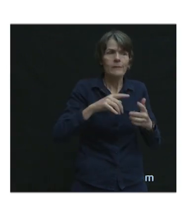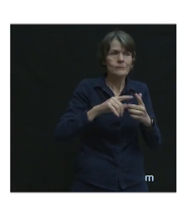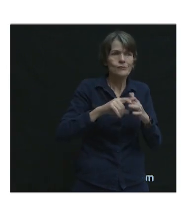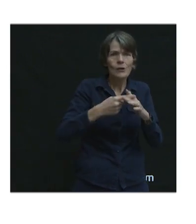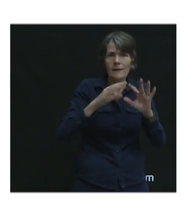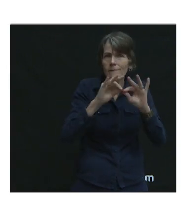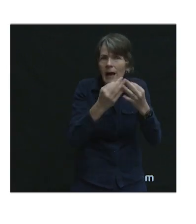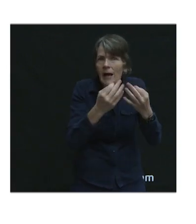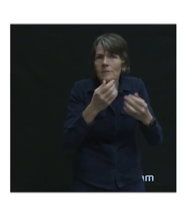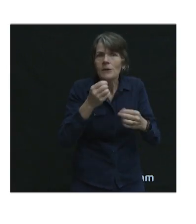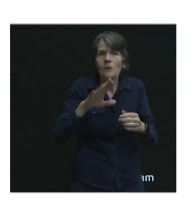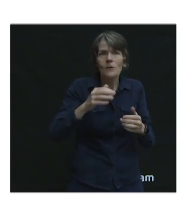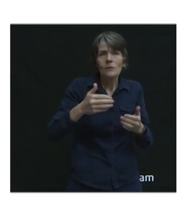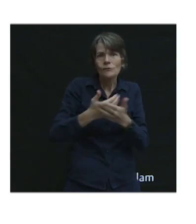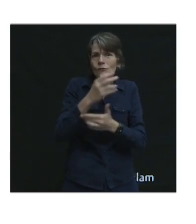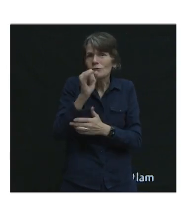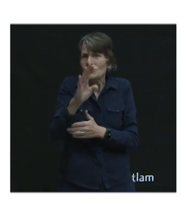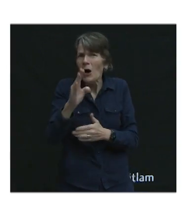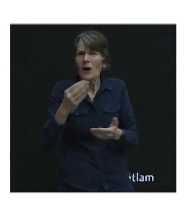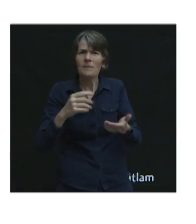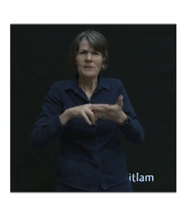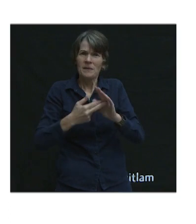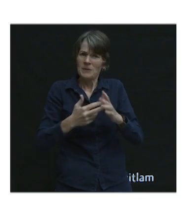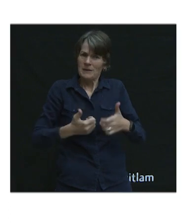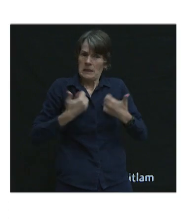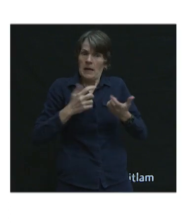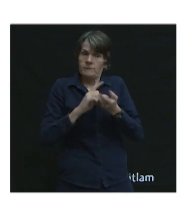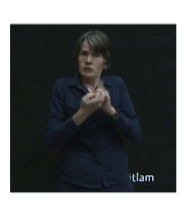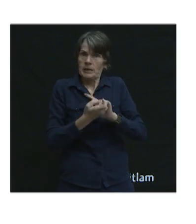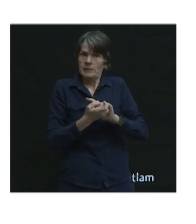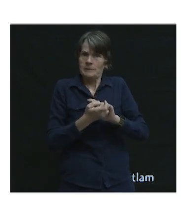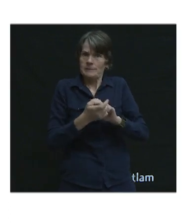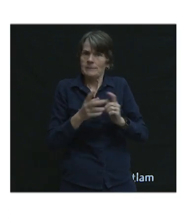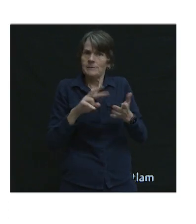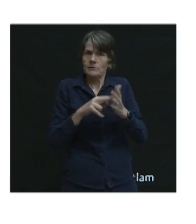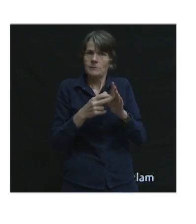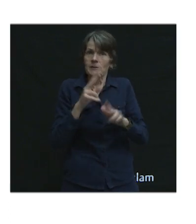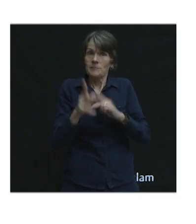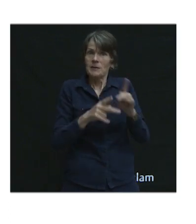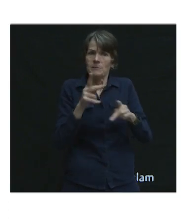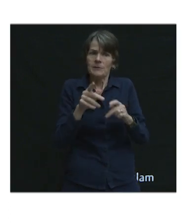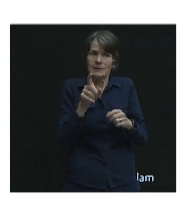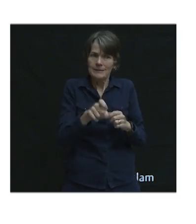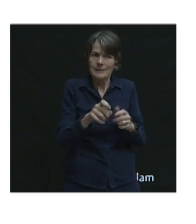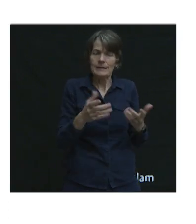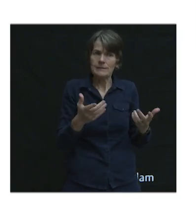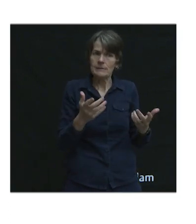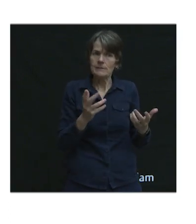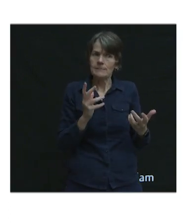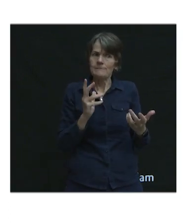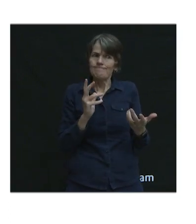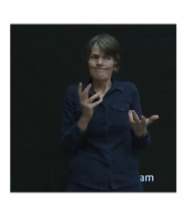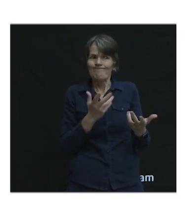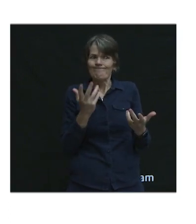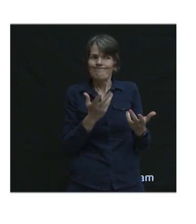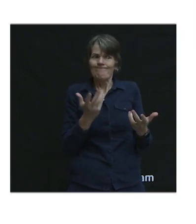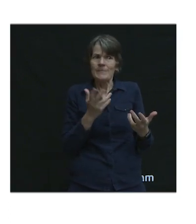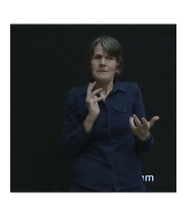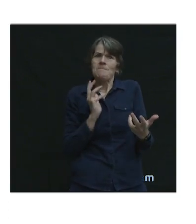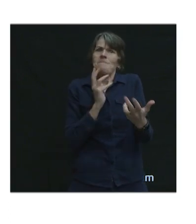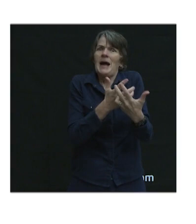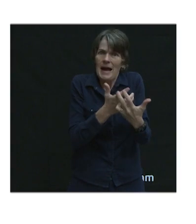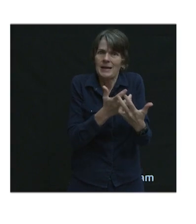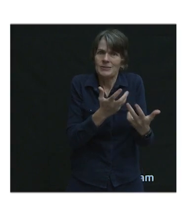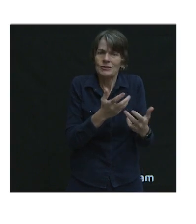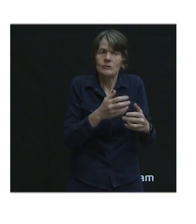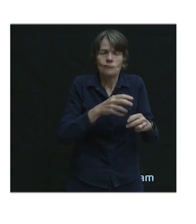you have a new job, and you've retired. Making sure that people can continue to make choices that would support active modes. So just thinking about